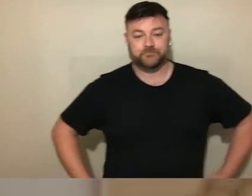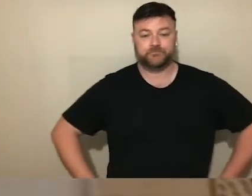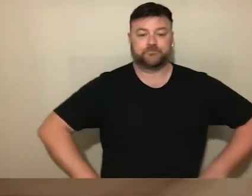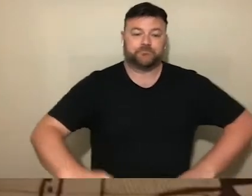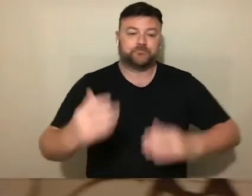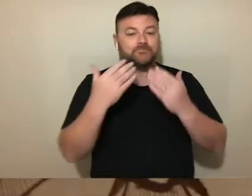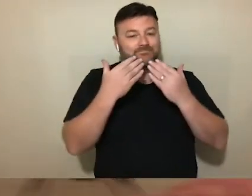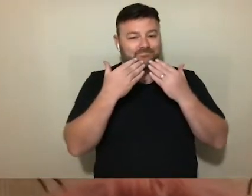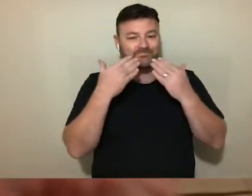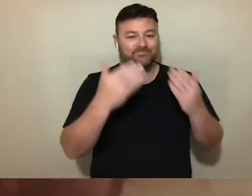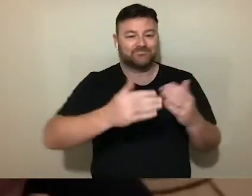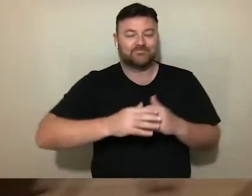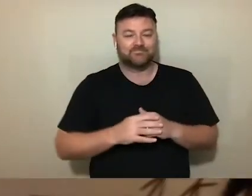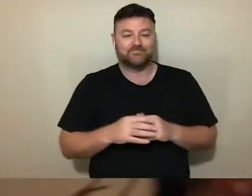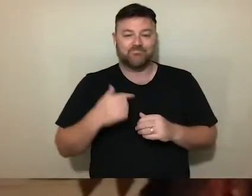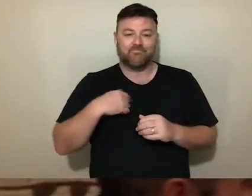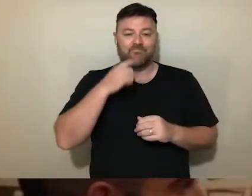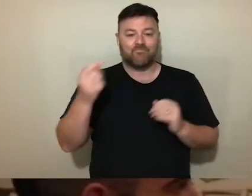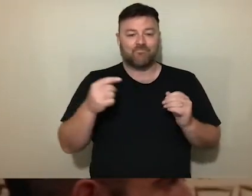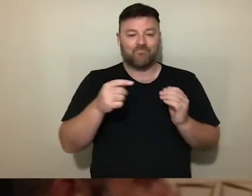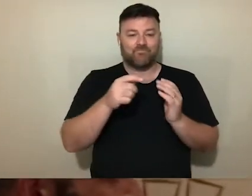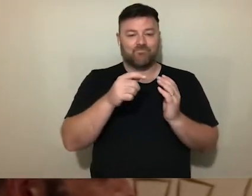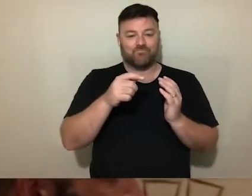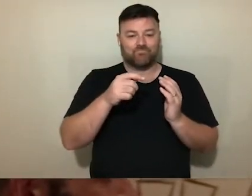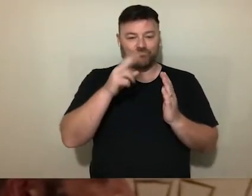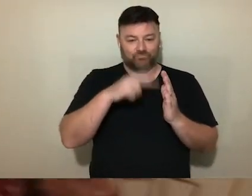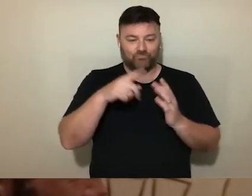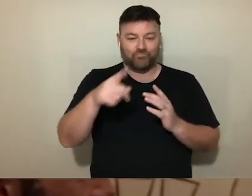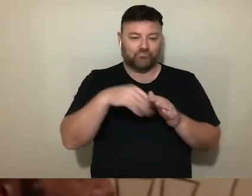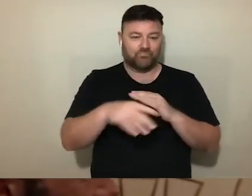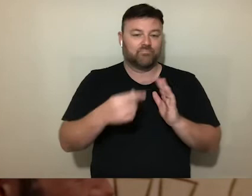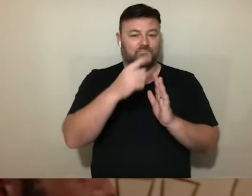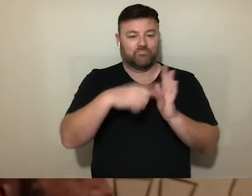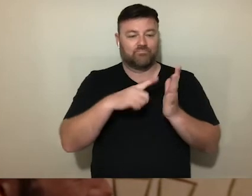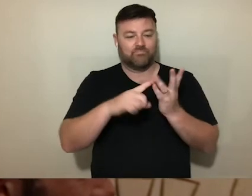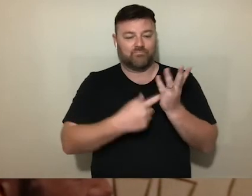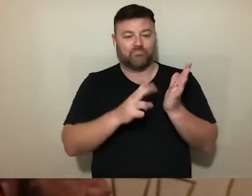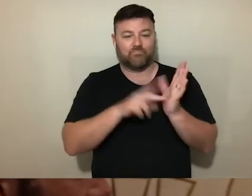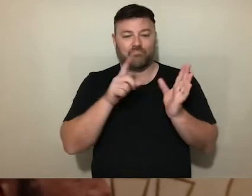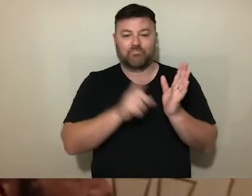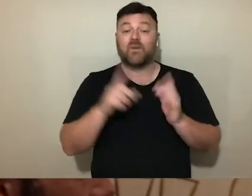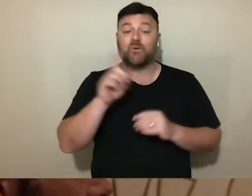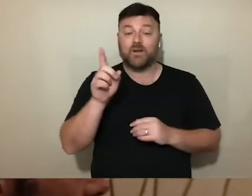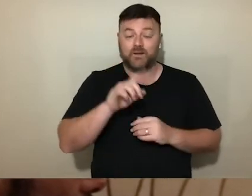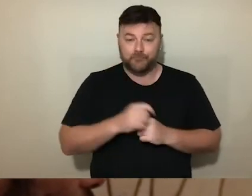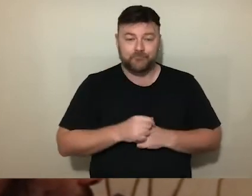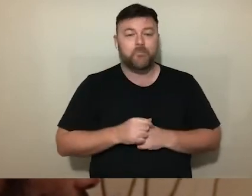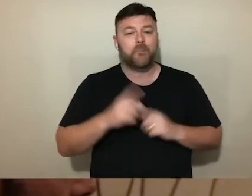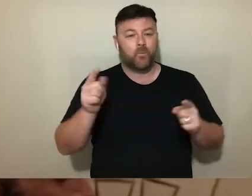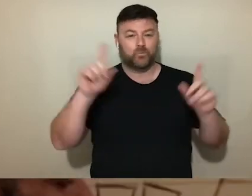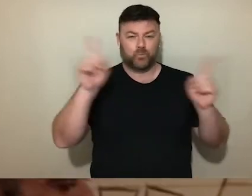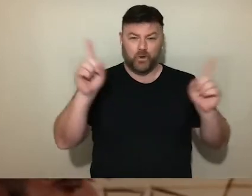I'll be reading the poem that is in the journal today. It's called Today Impending.